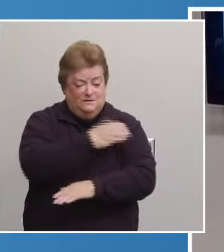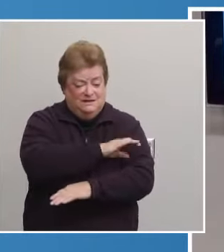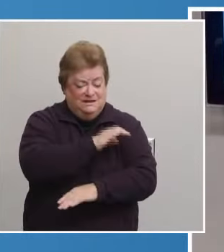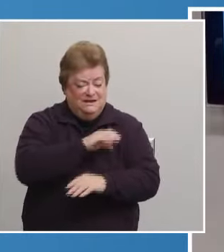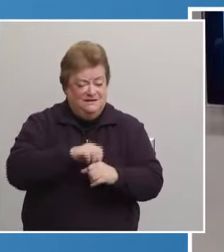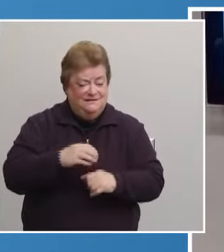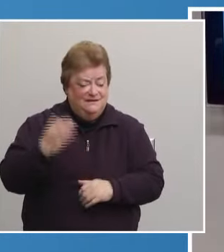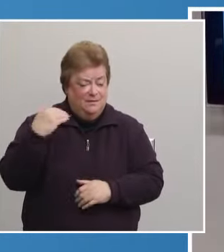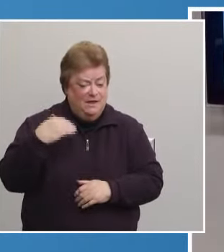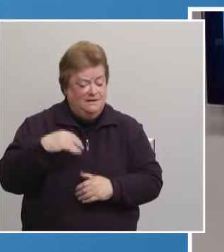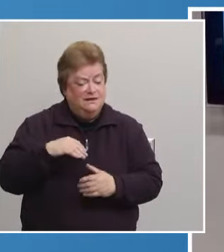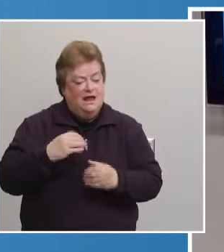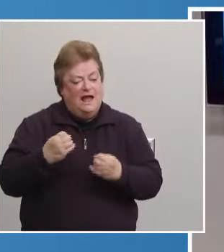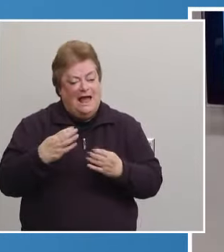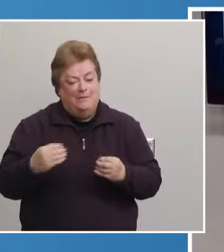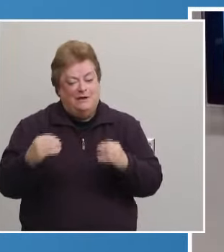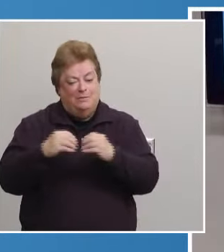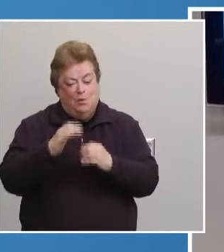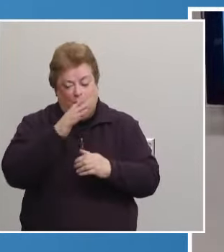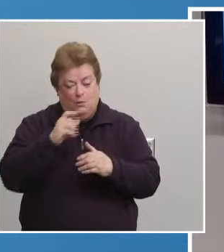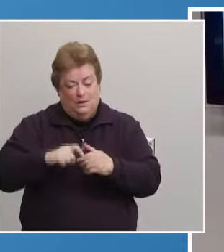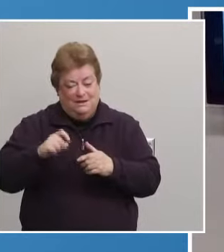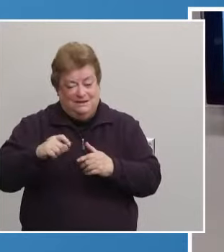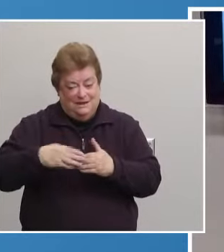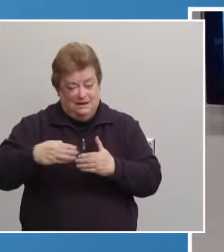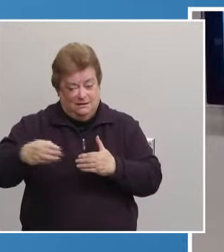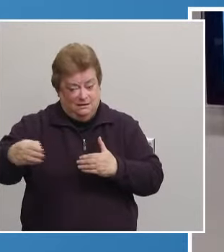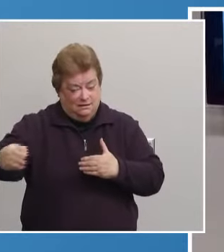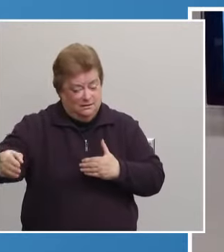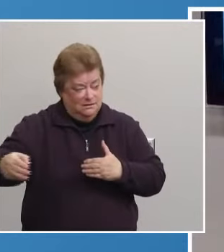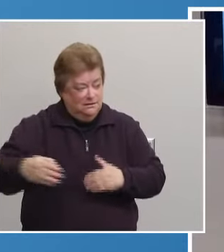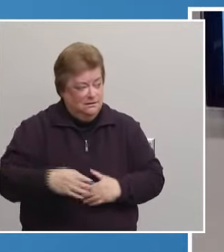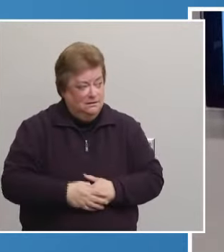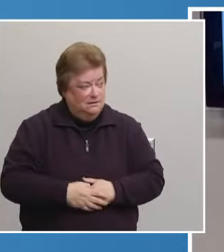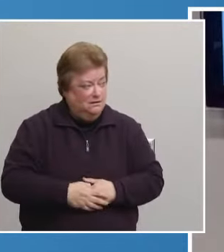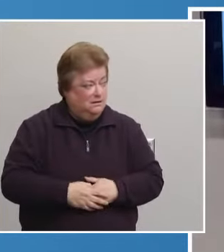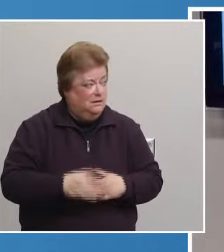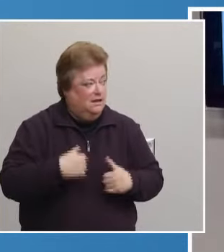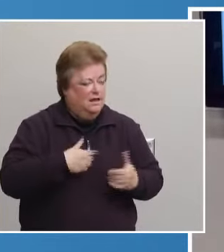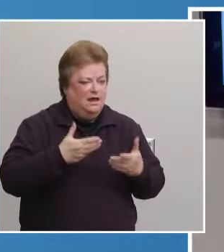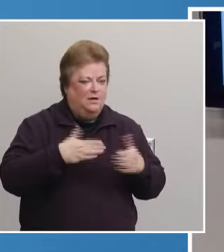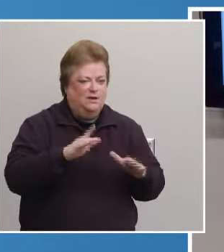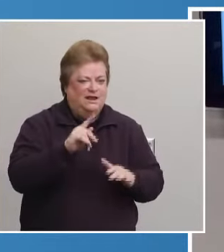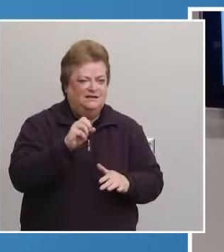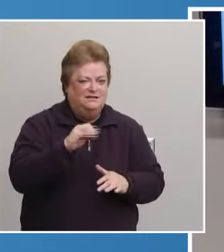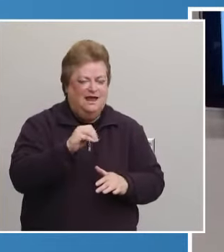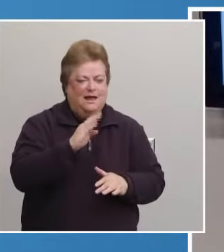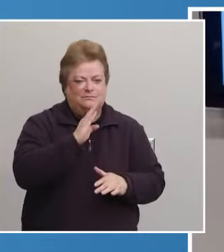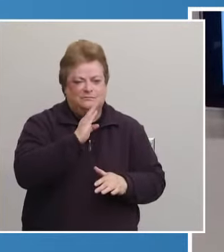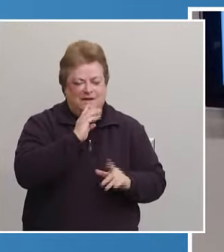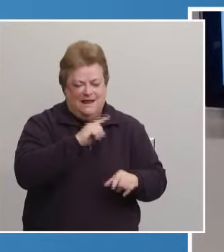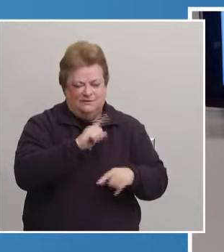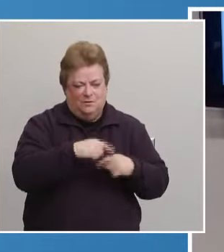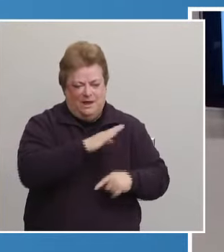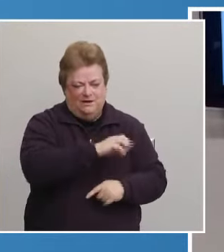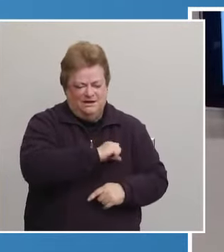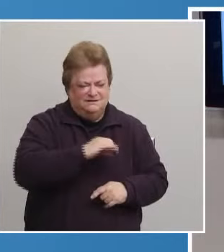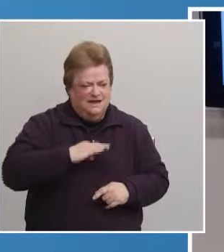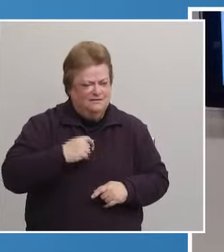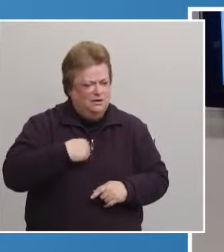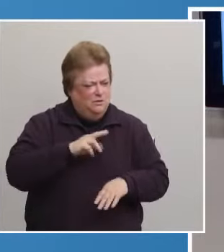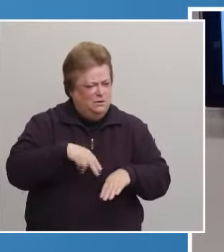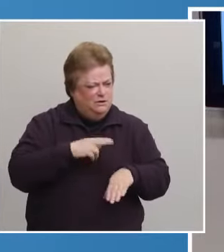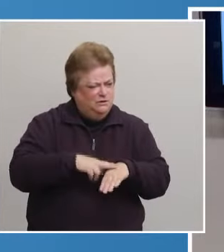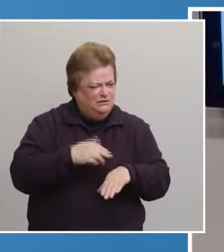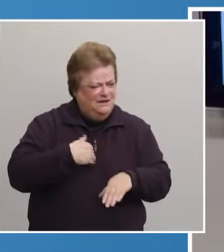and how many more will be needed for this Friday? I'll let Tom answer about his staff, but we usually have